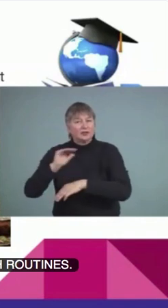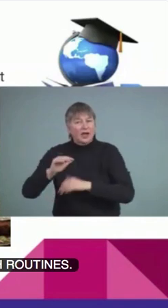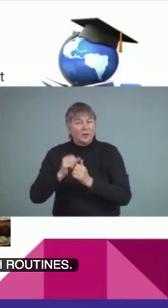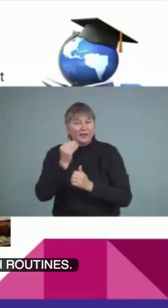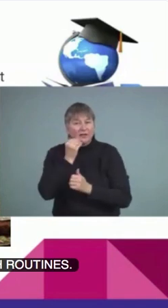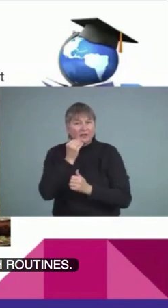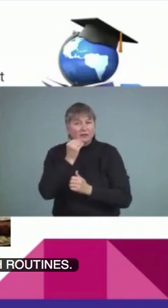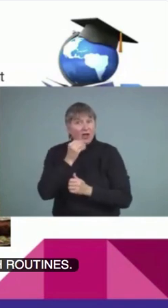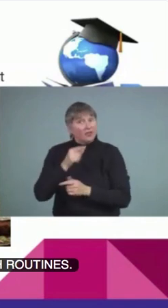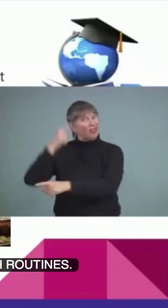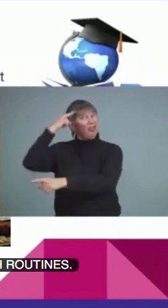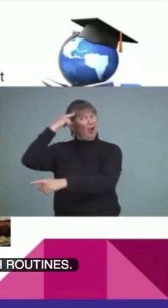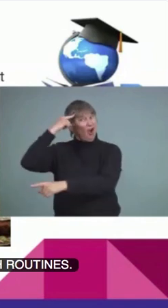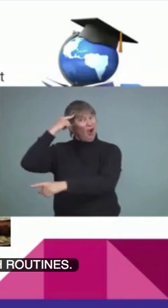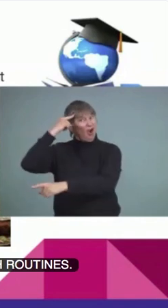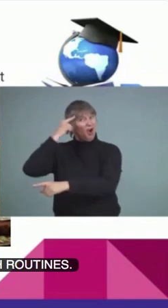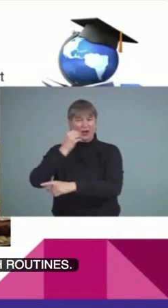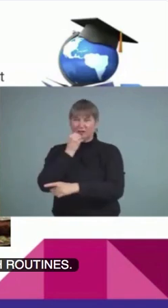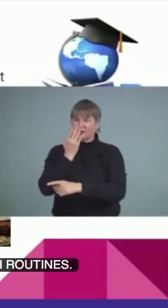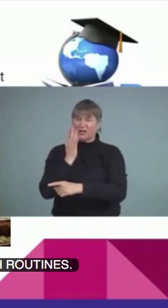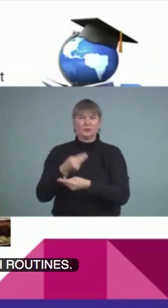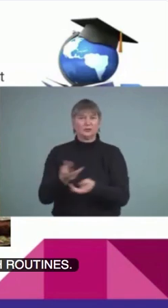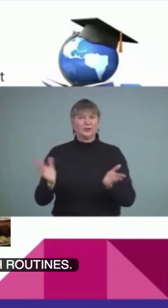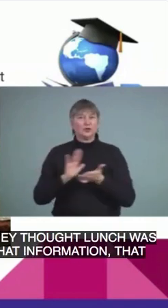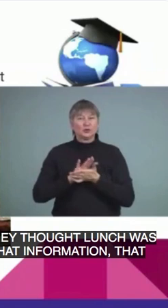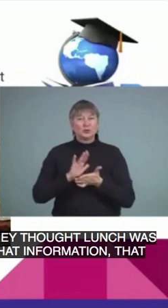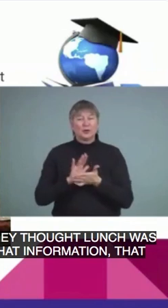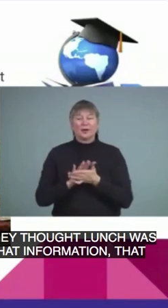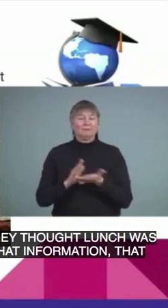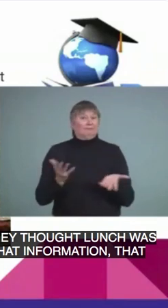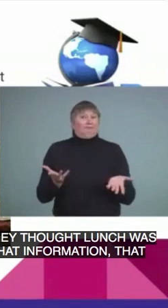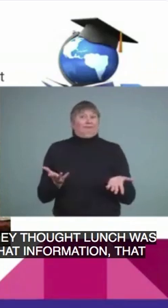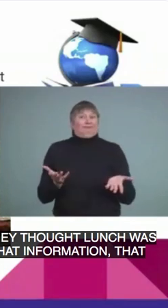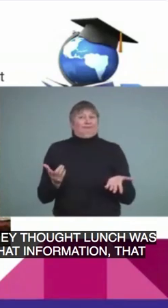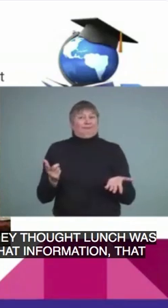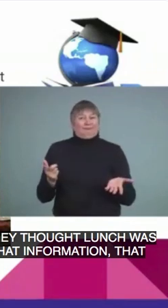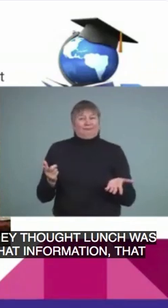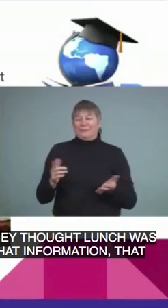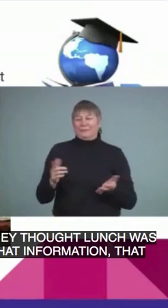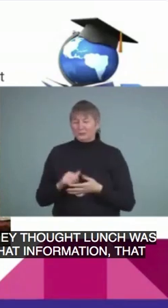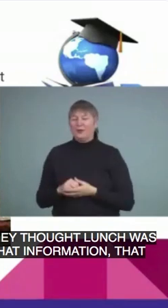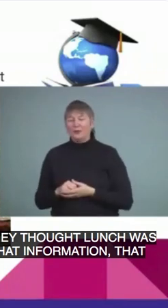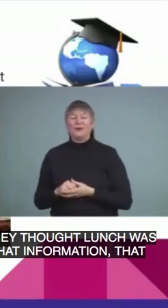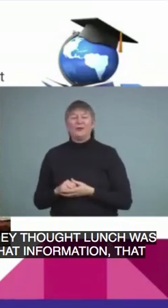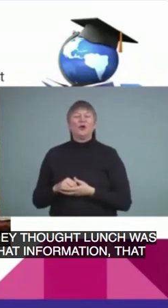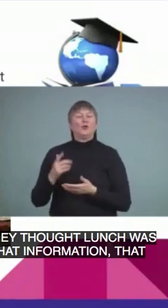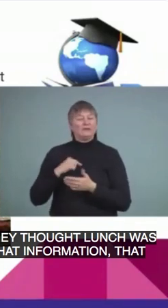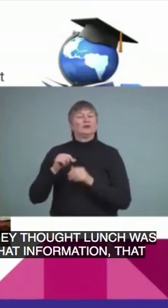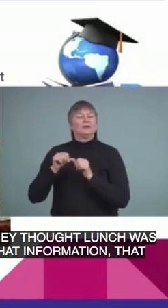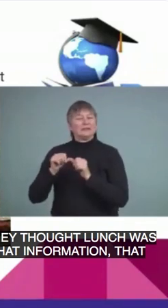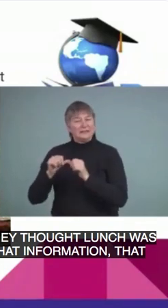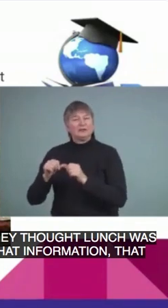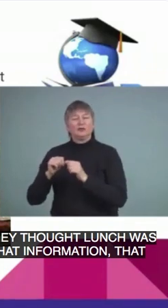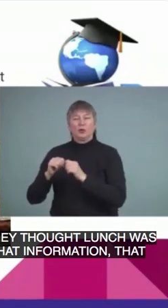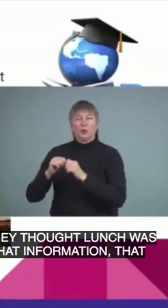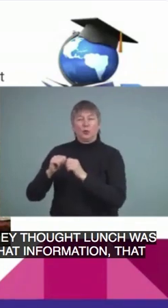information, that sort of language and cultural barrier that happens. So, just continue to work on